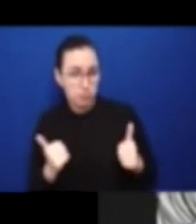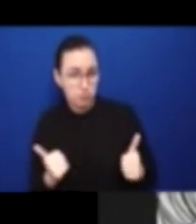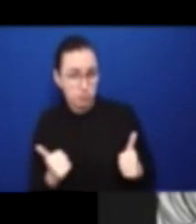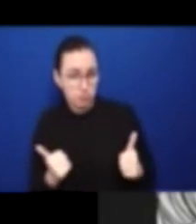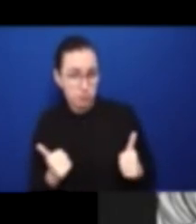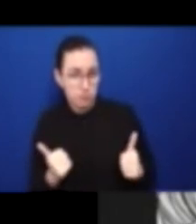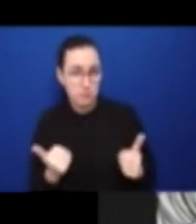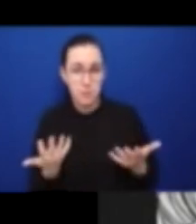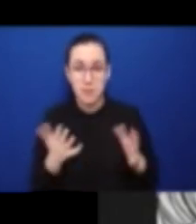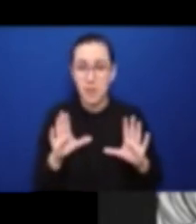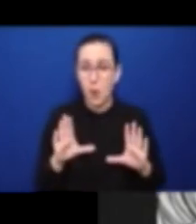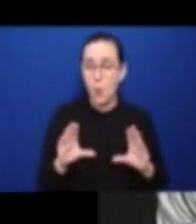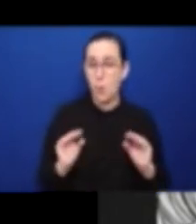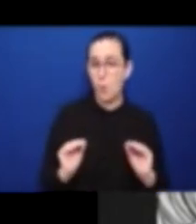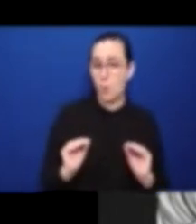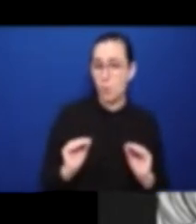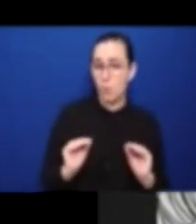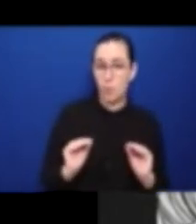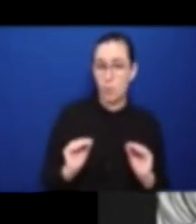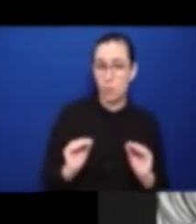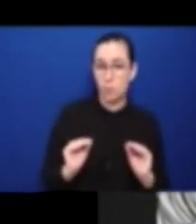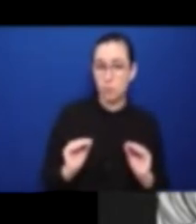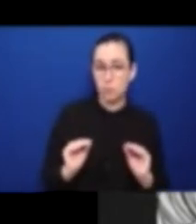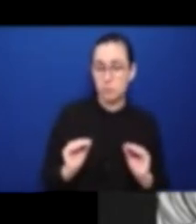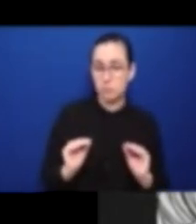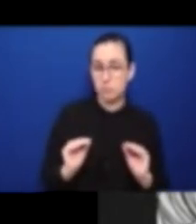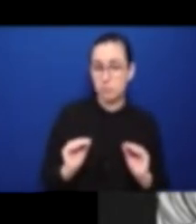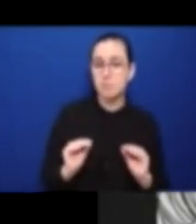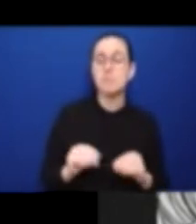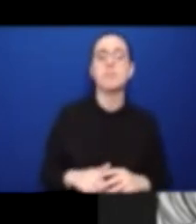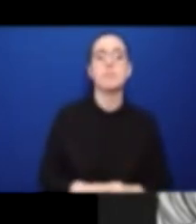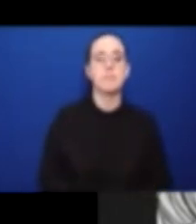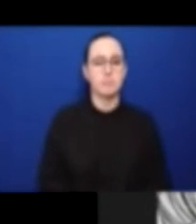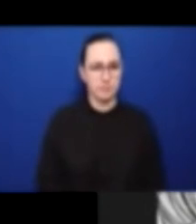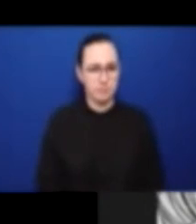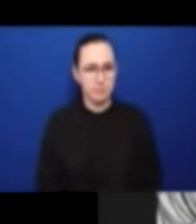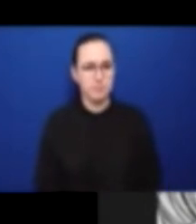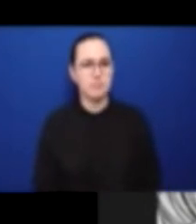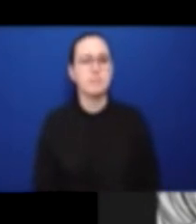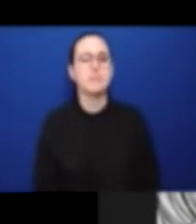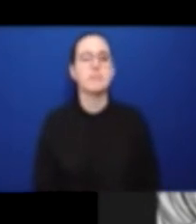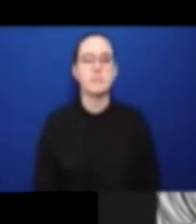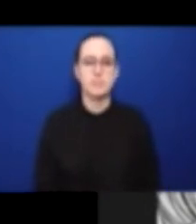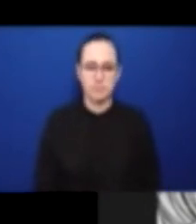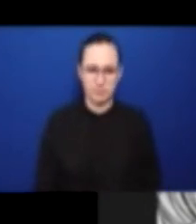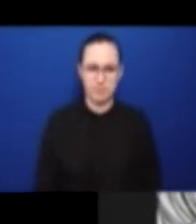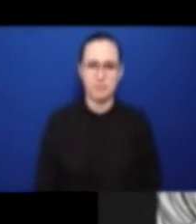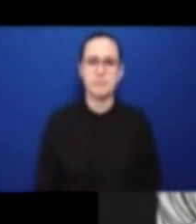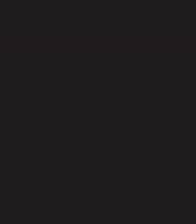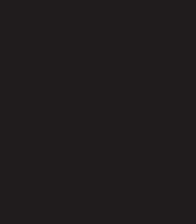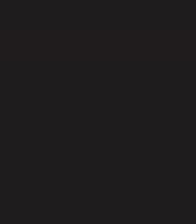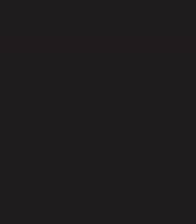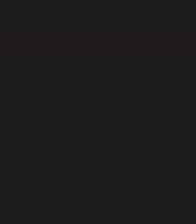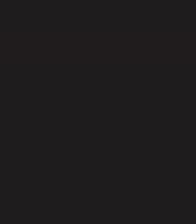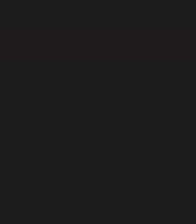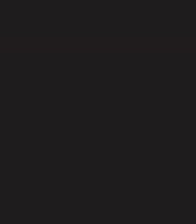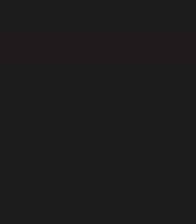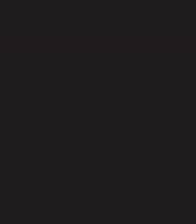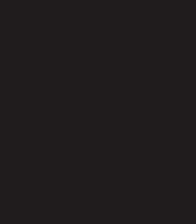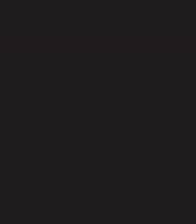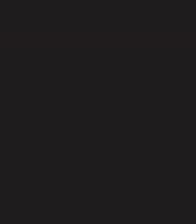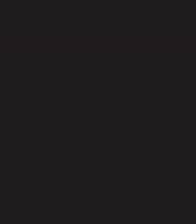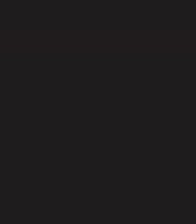know we were just rolling. Yes, all good. Okay, thank you. So we'll continue with our next speaker.